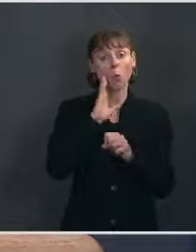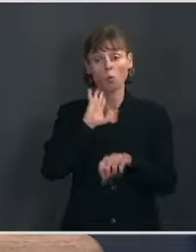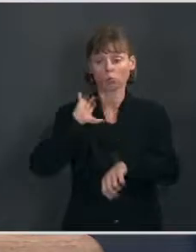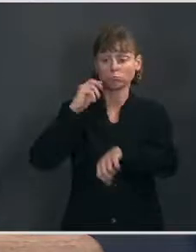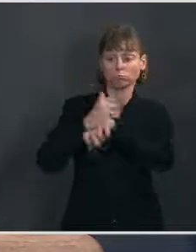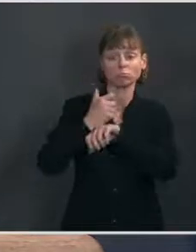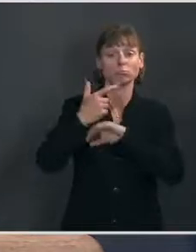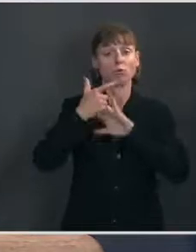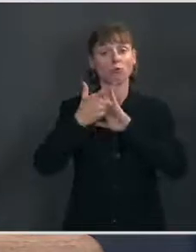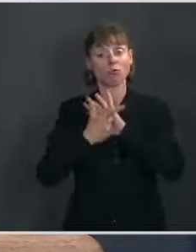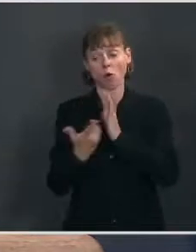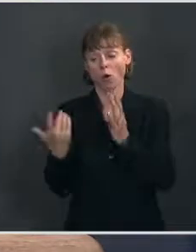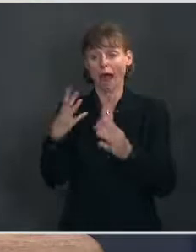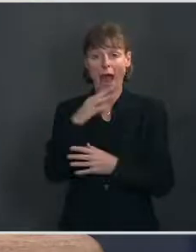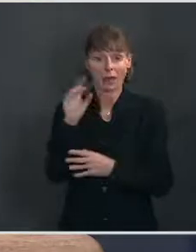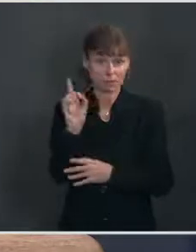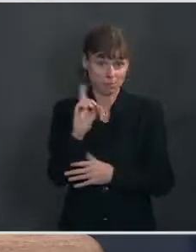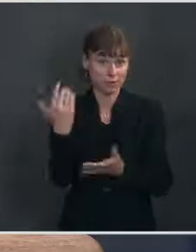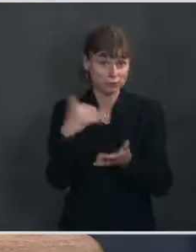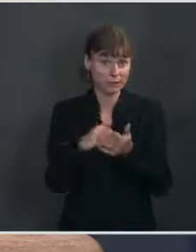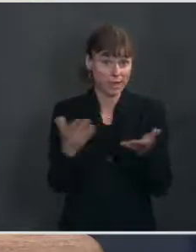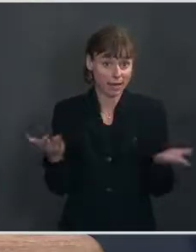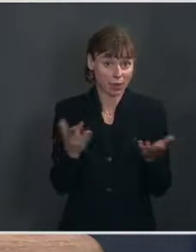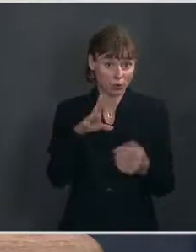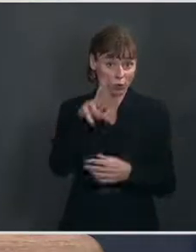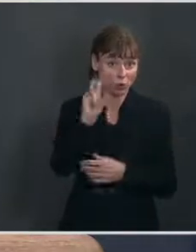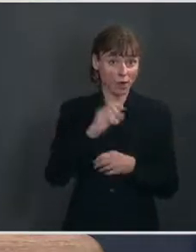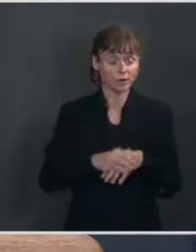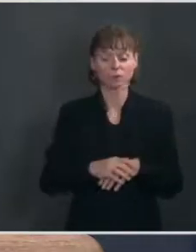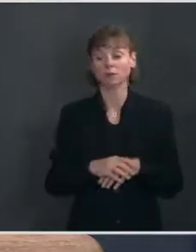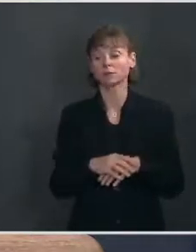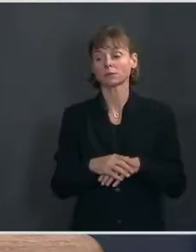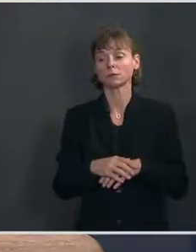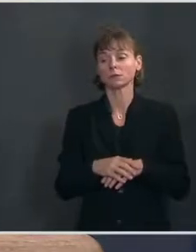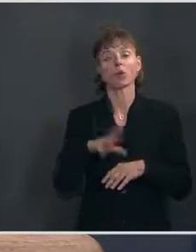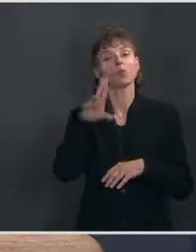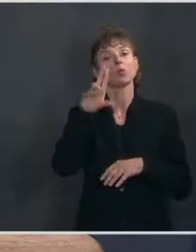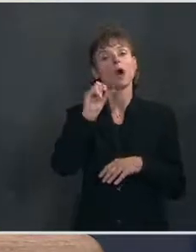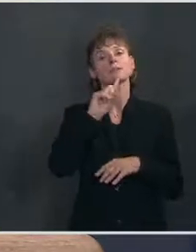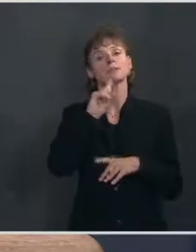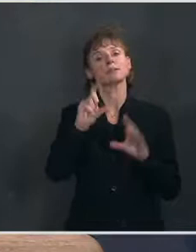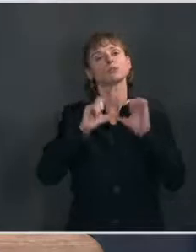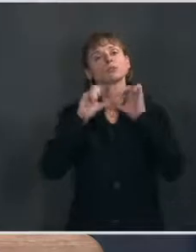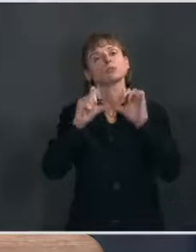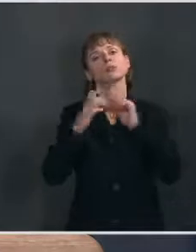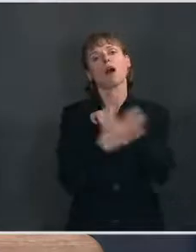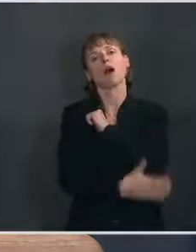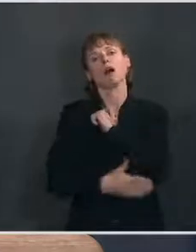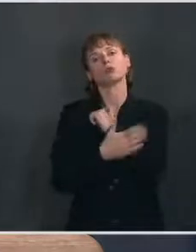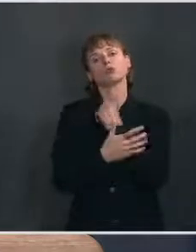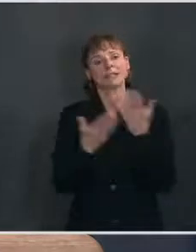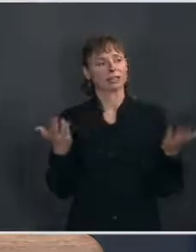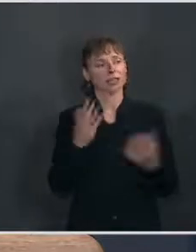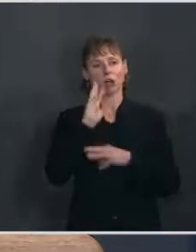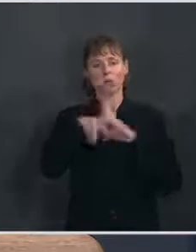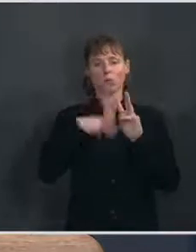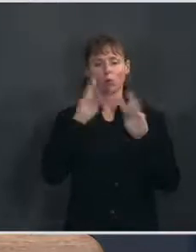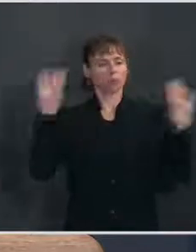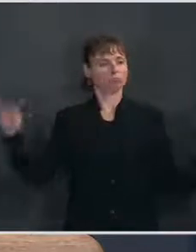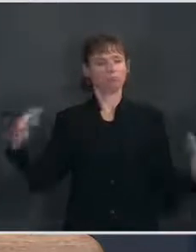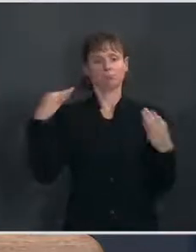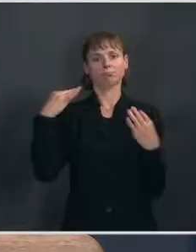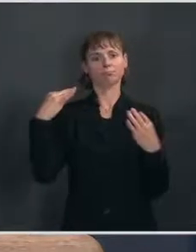democracy here in the United States. The United States remains a country in the world that is looked to